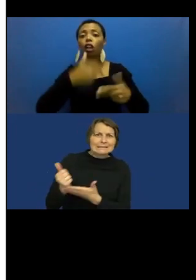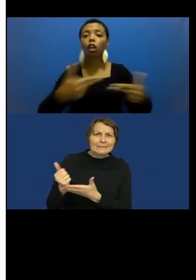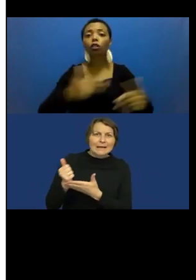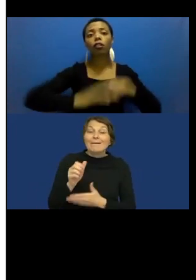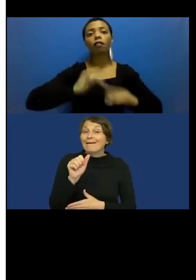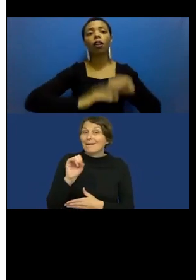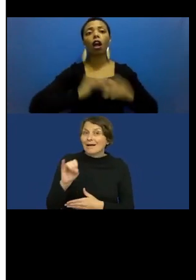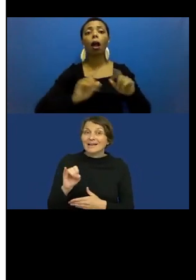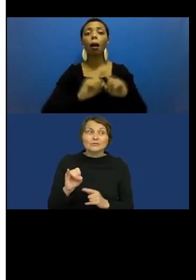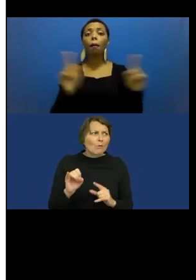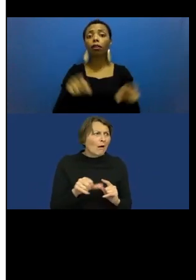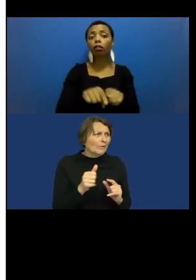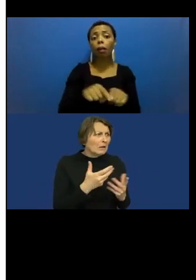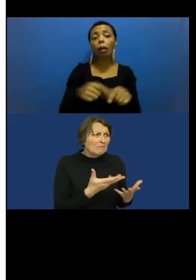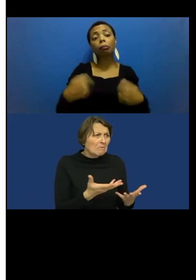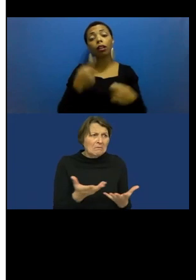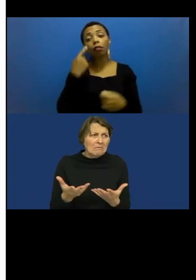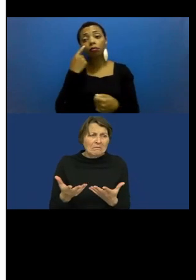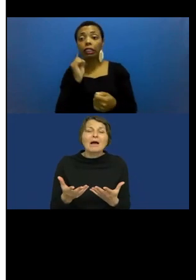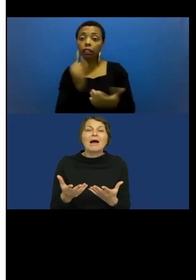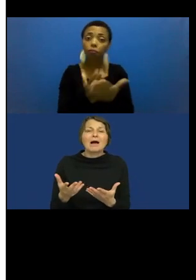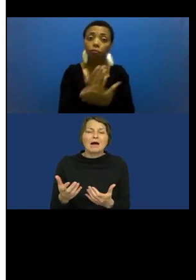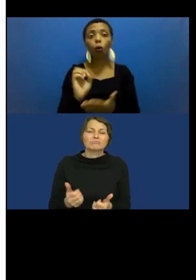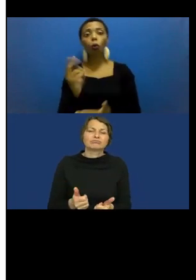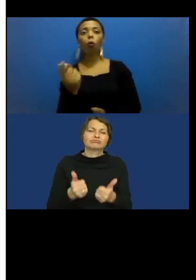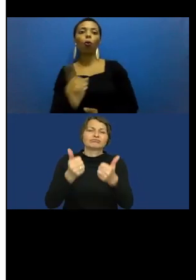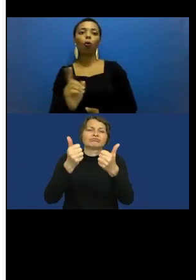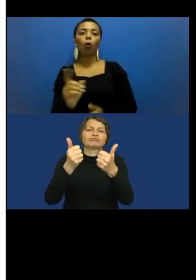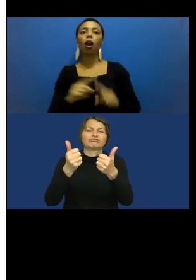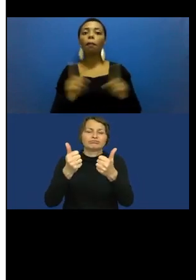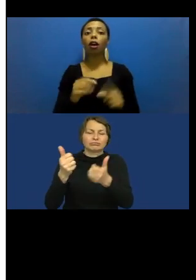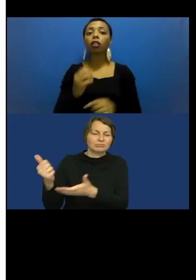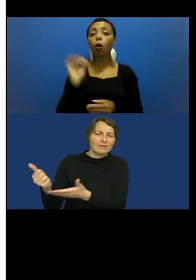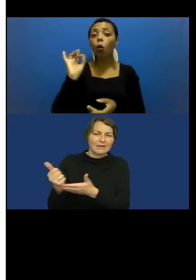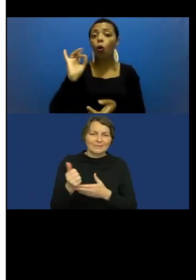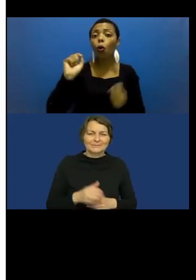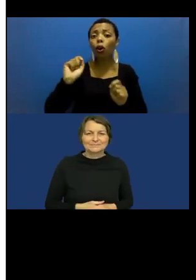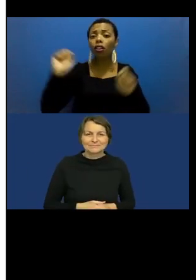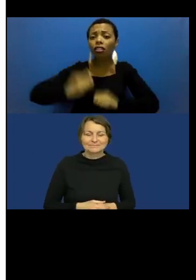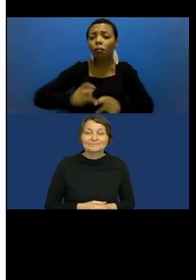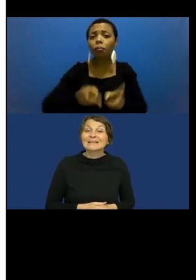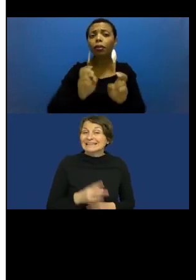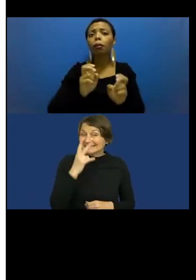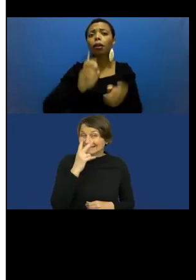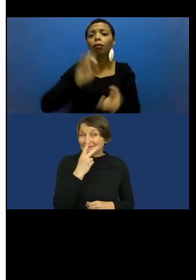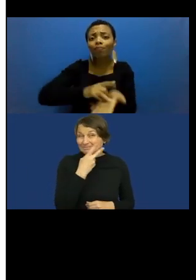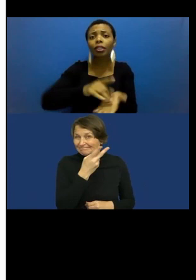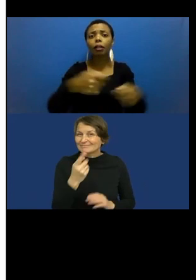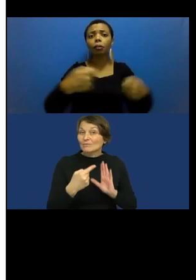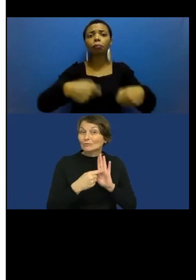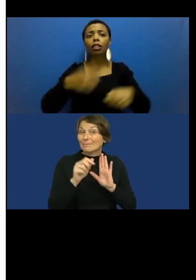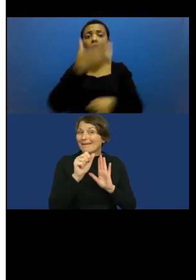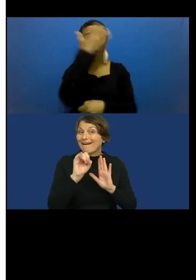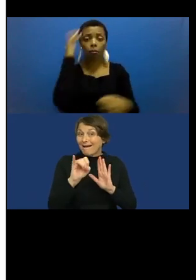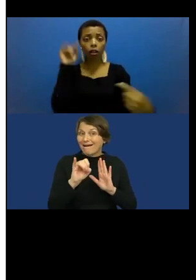available. There is evidence of surveillance of disabled people through AI. For example, a